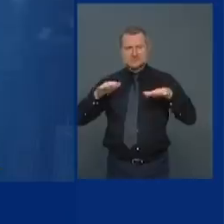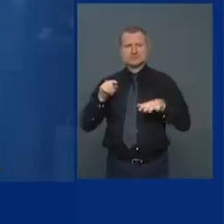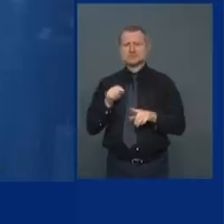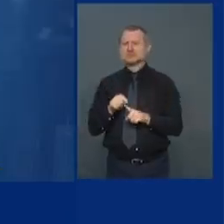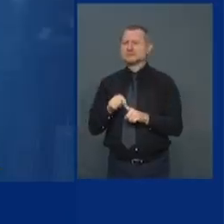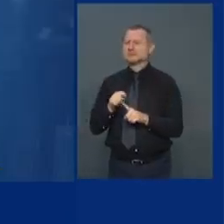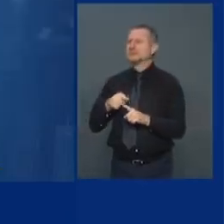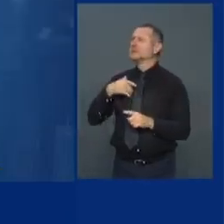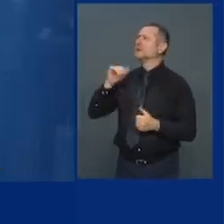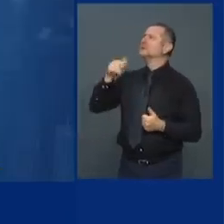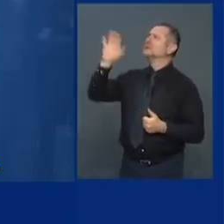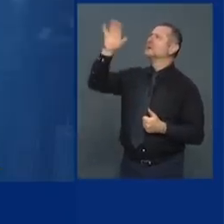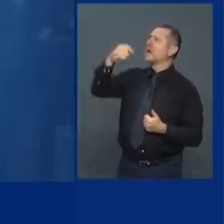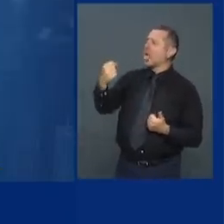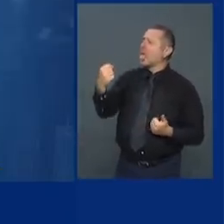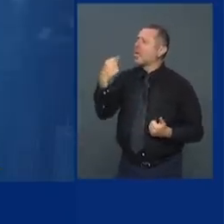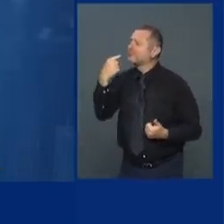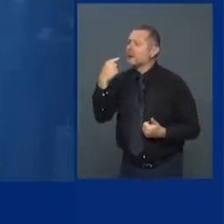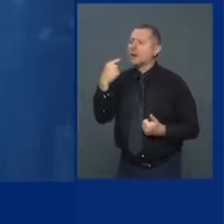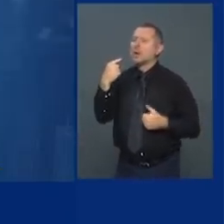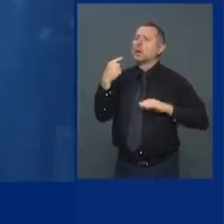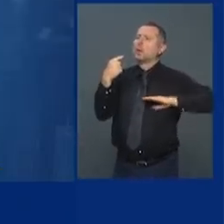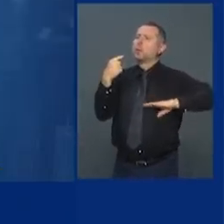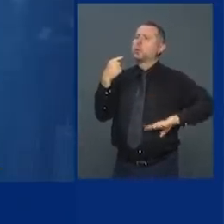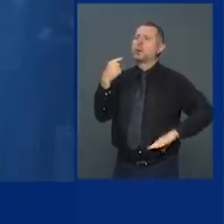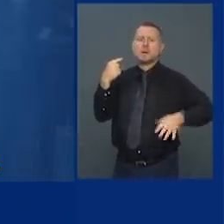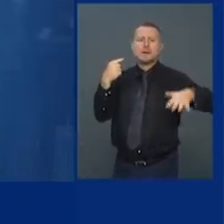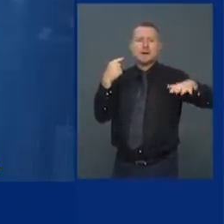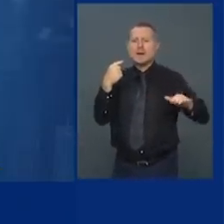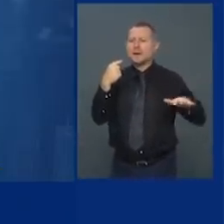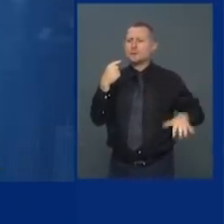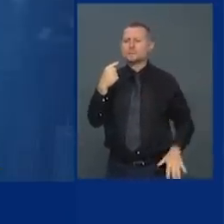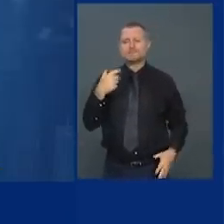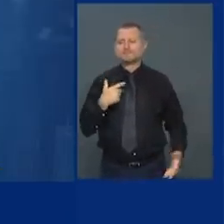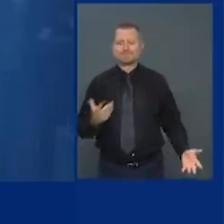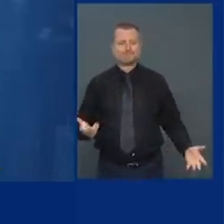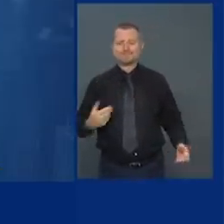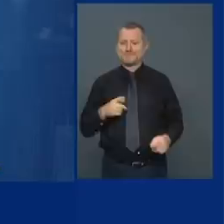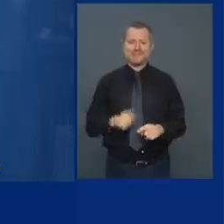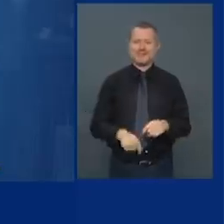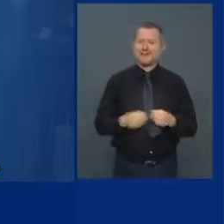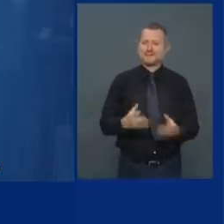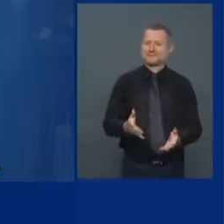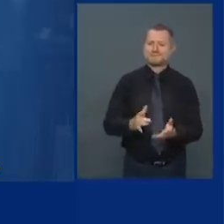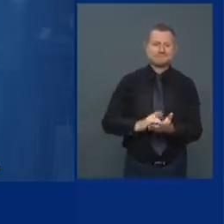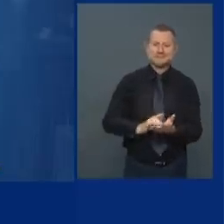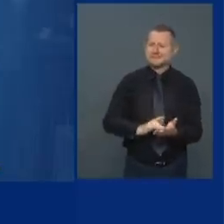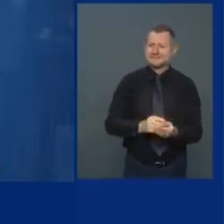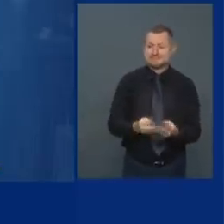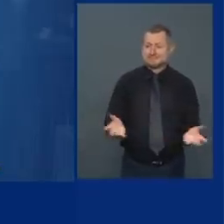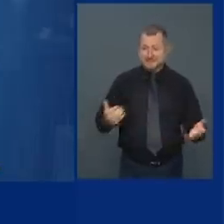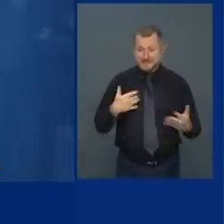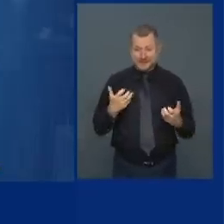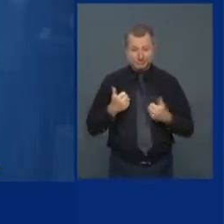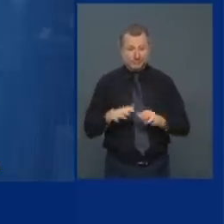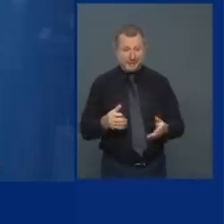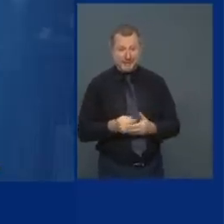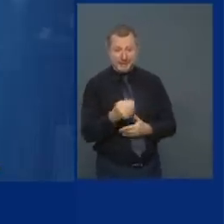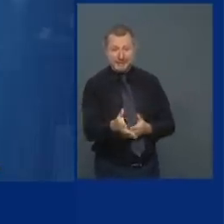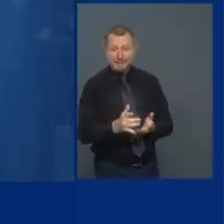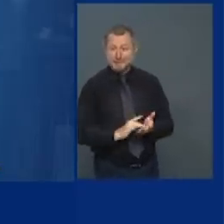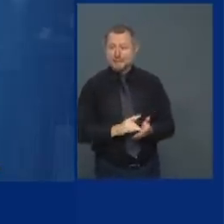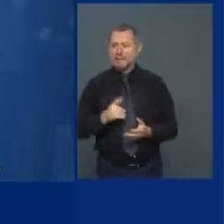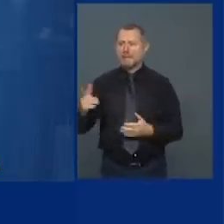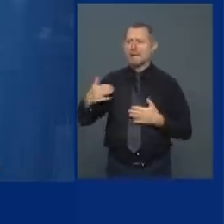I can't distribute pills. I tried. The health commissioner stopped me. I was going to issue